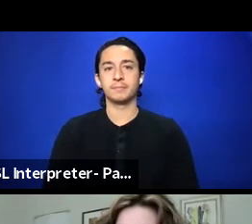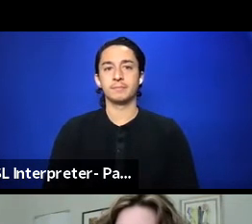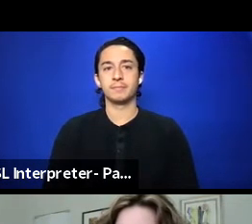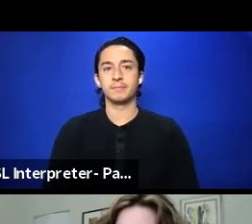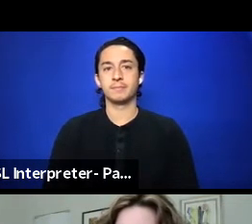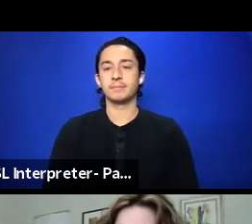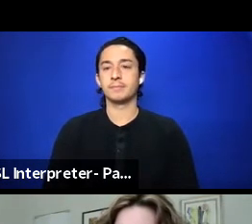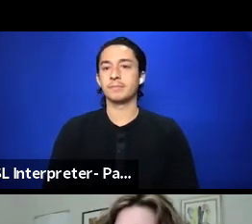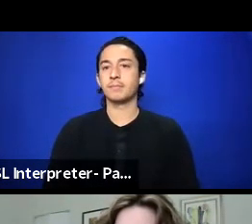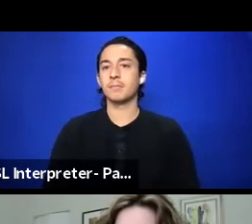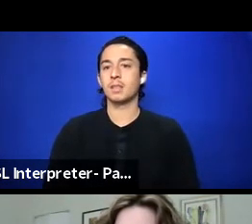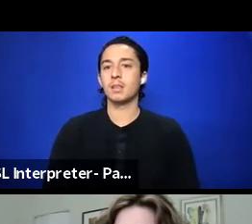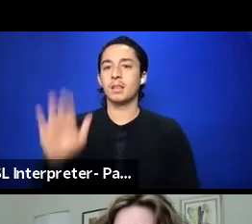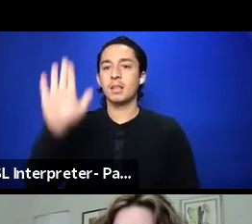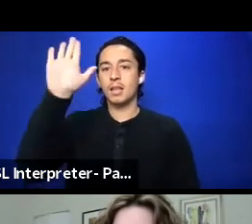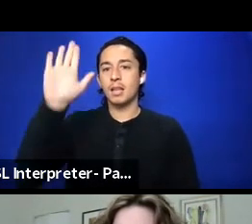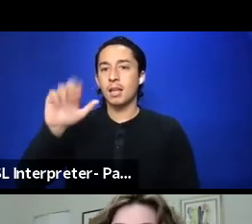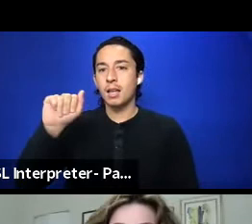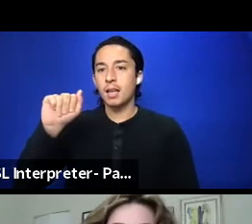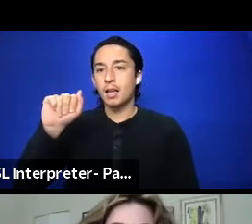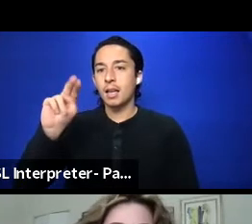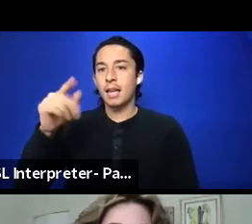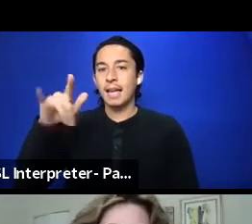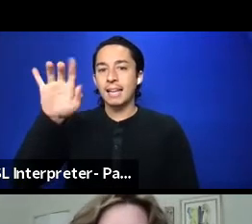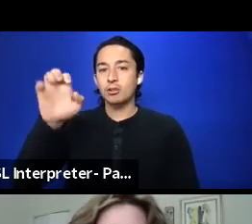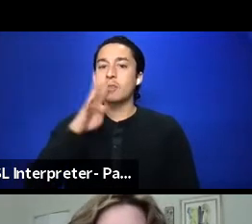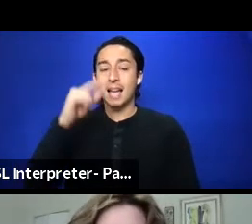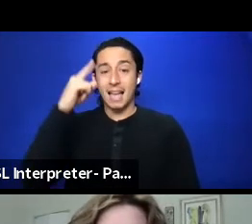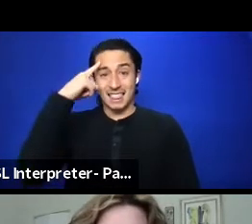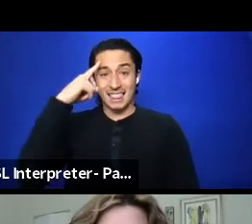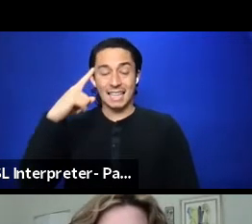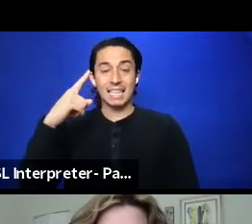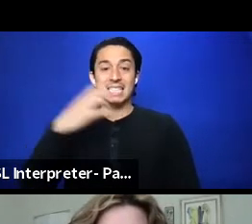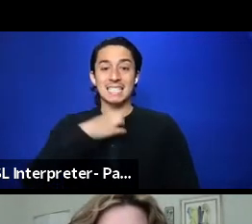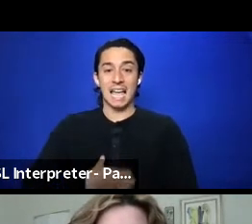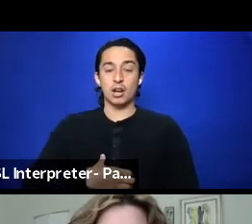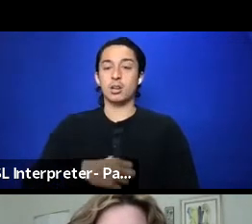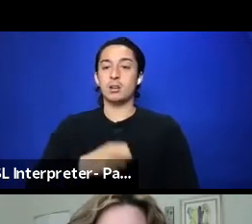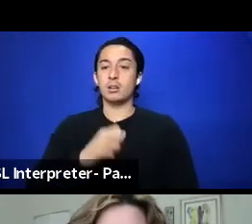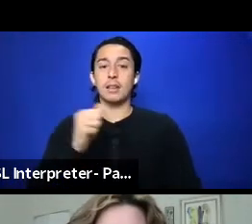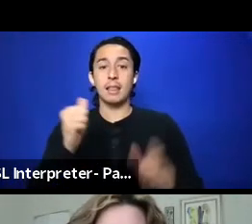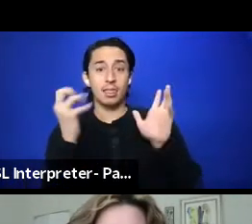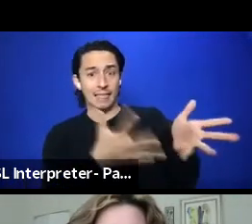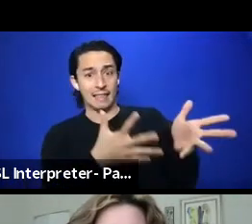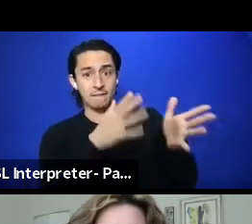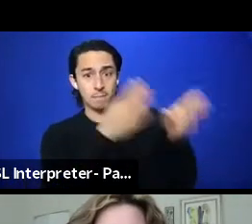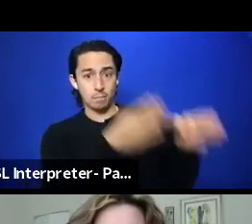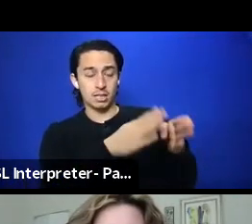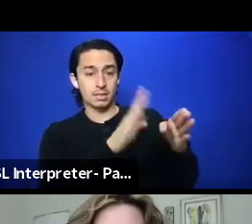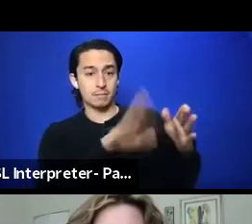I think the desire to leave no one behind gets in the way a little bit.